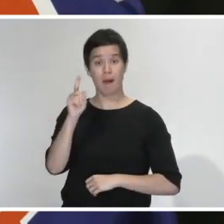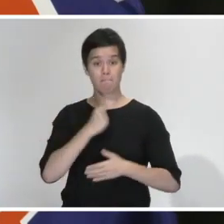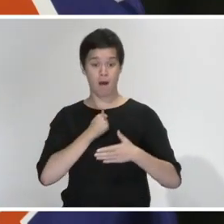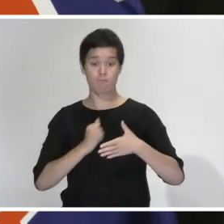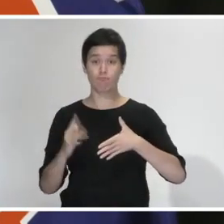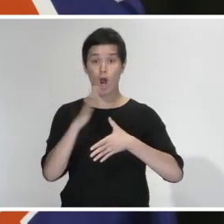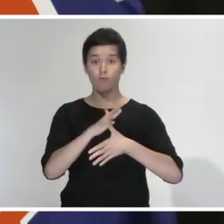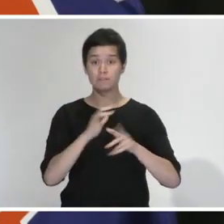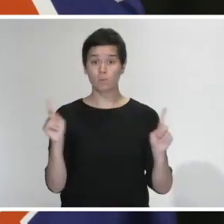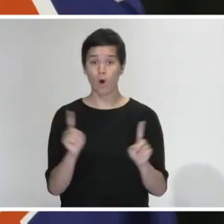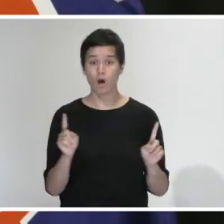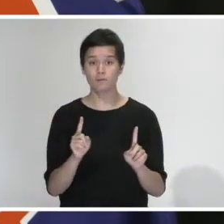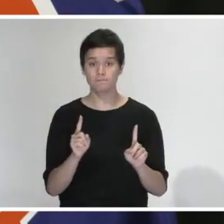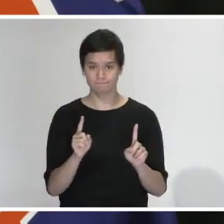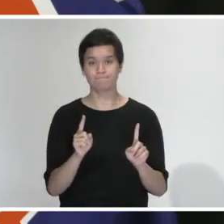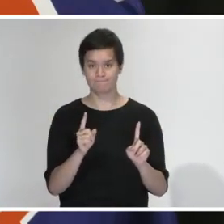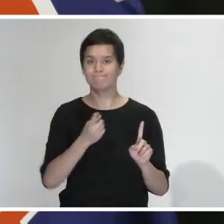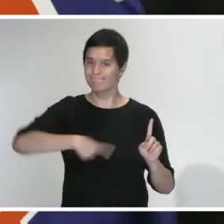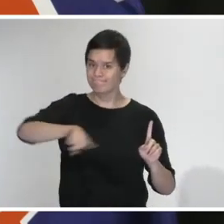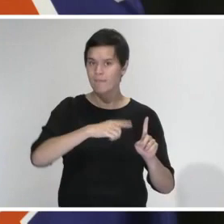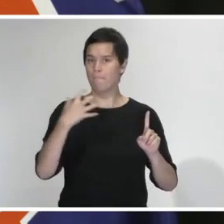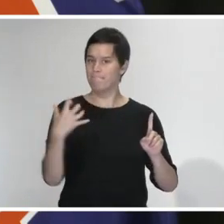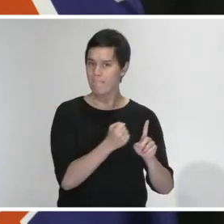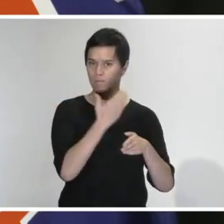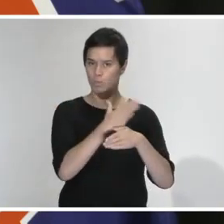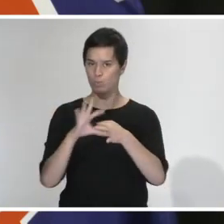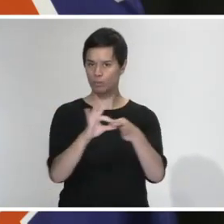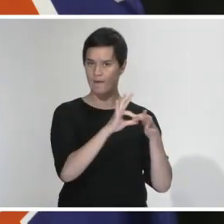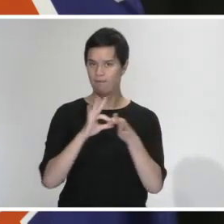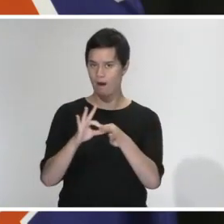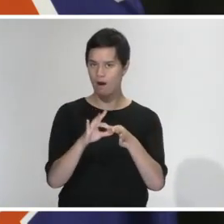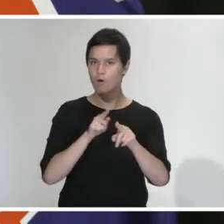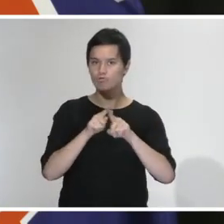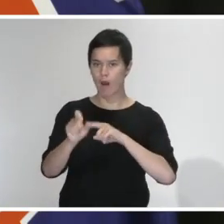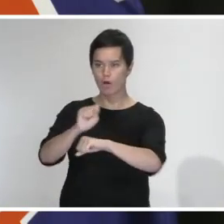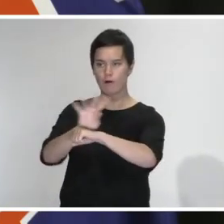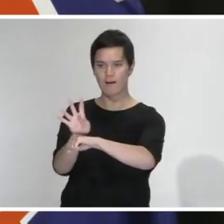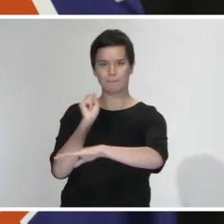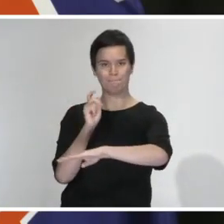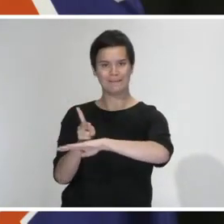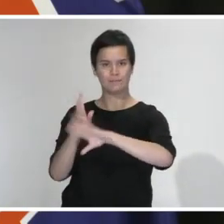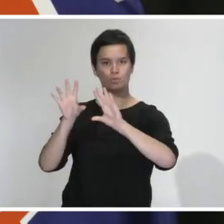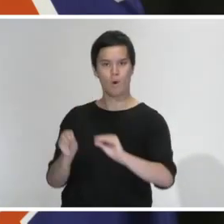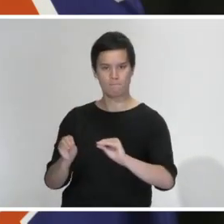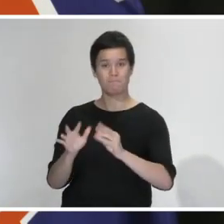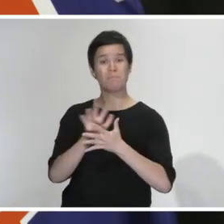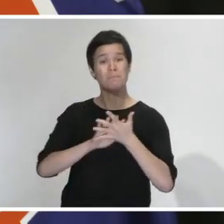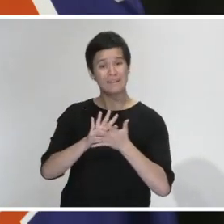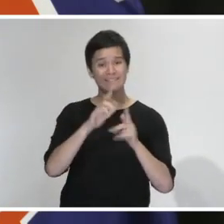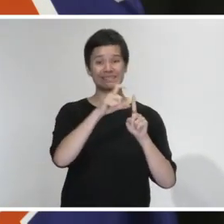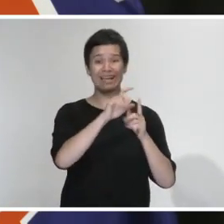all else is our collective fight against COVID-19. That requires leadership amongst our